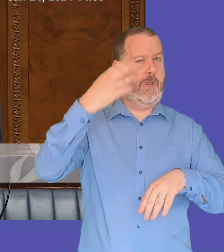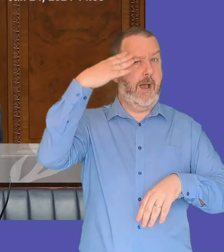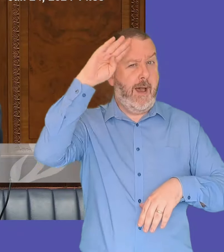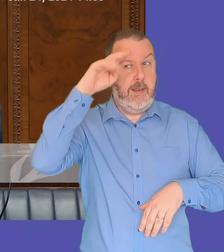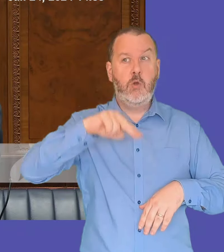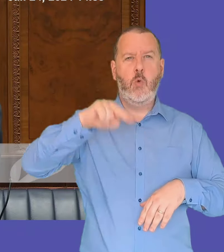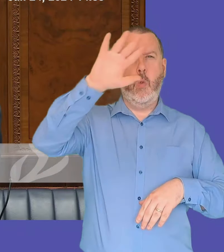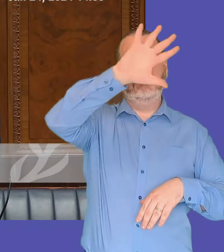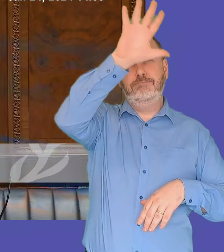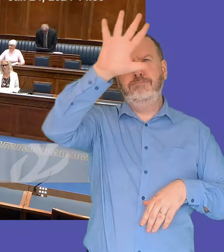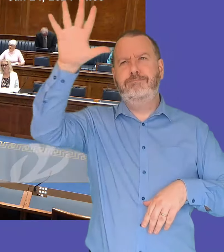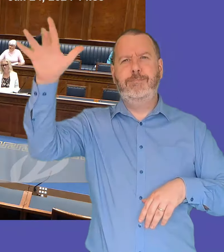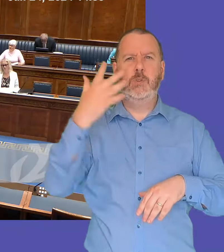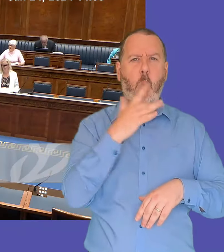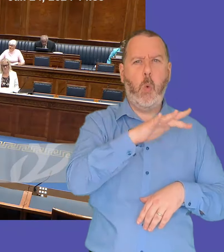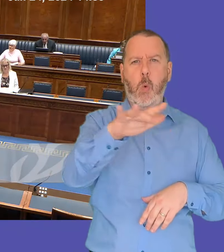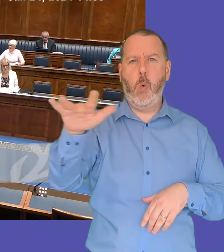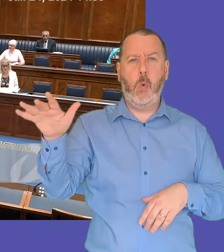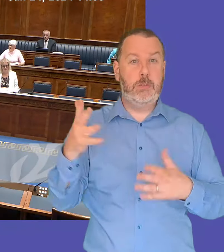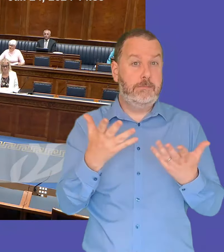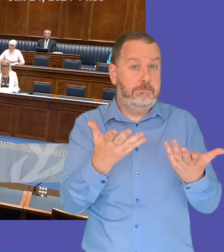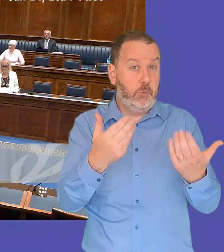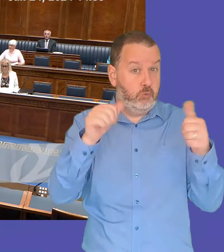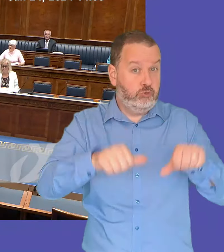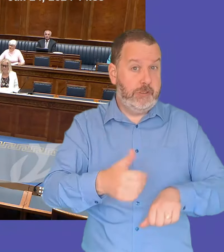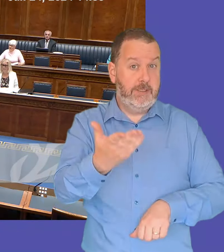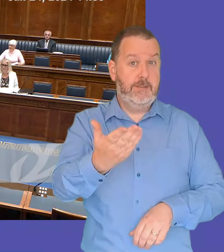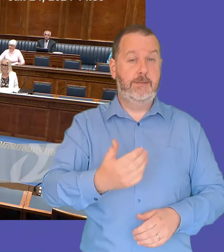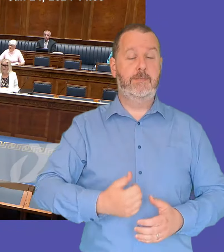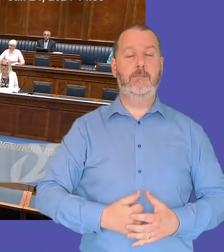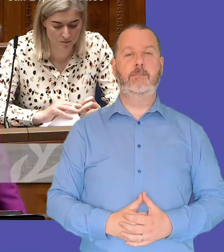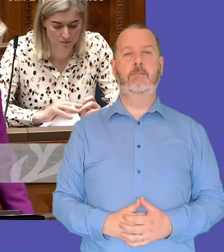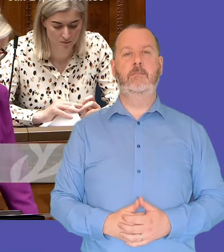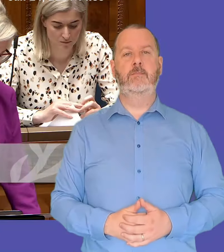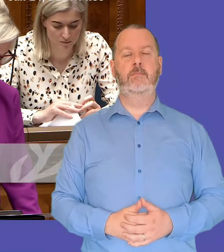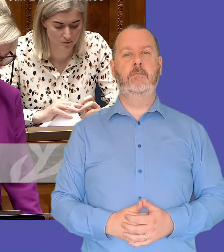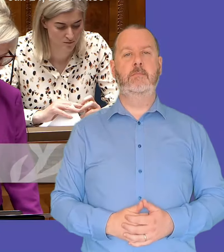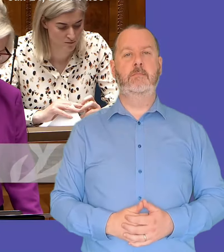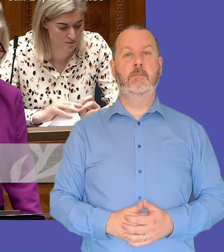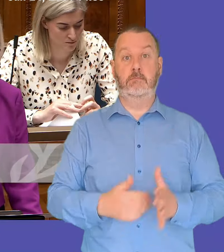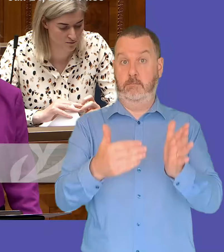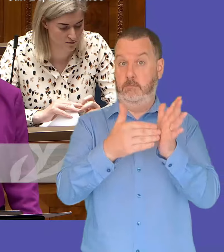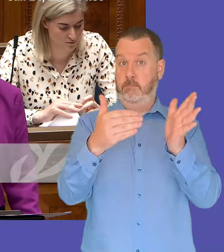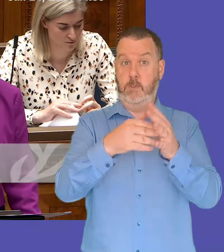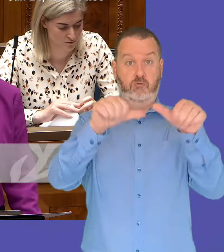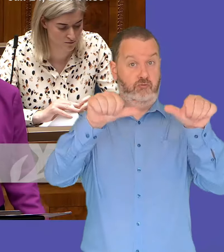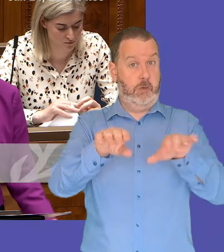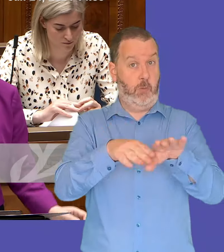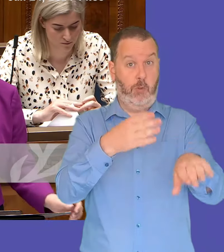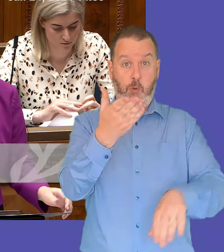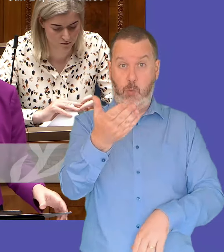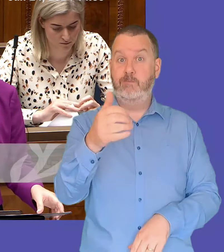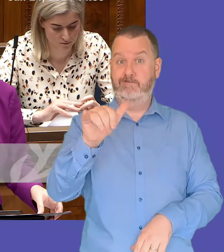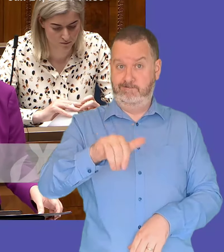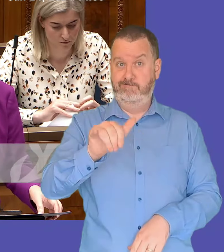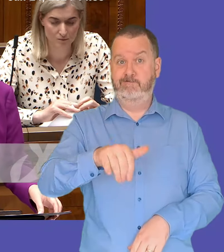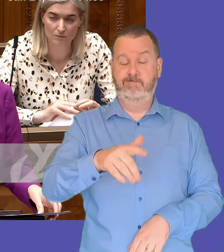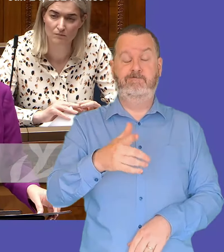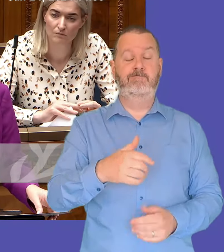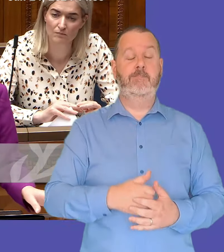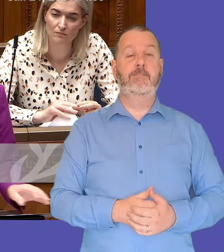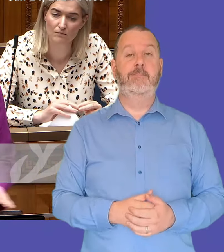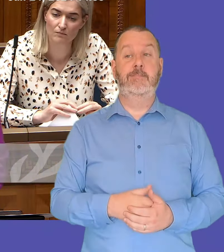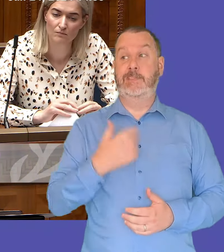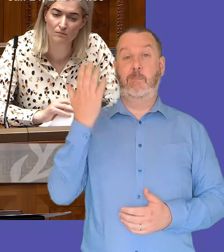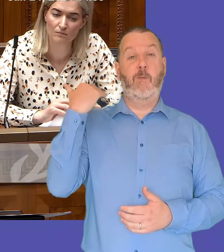in its entirety mr minister yes i absolutely concur with the member and i know that the house was um